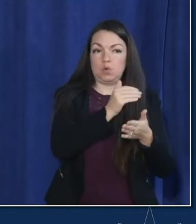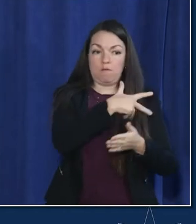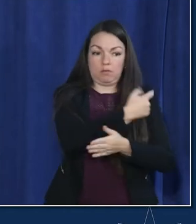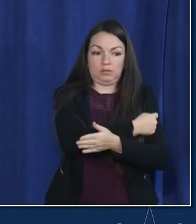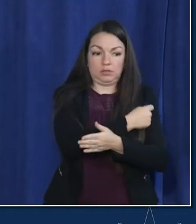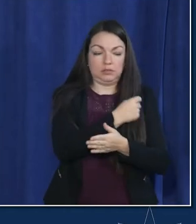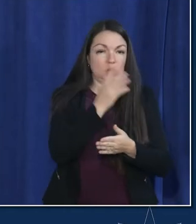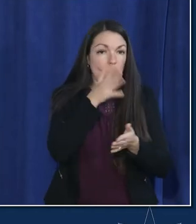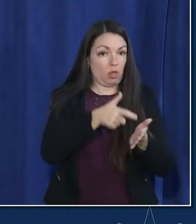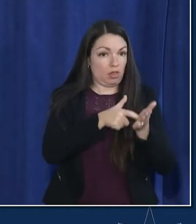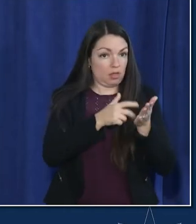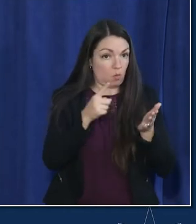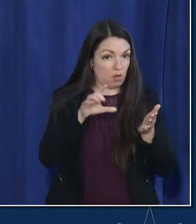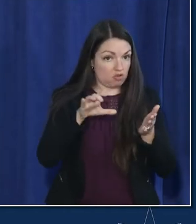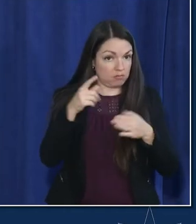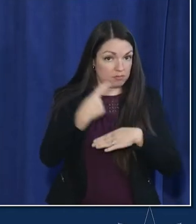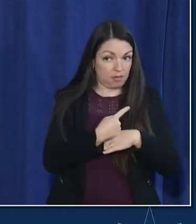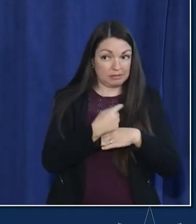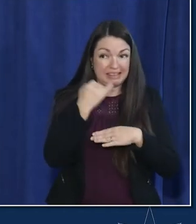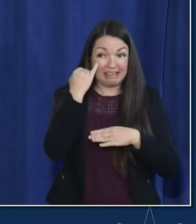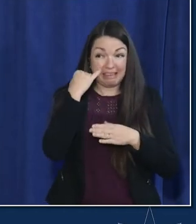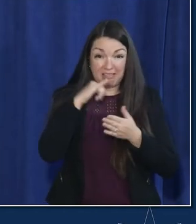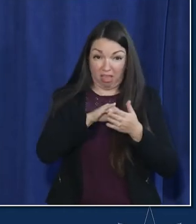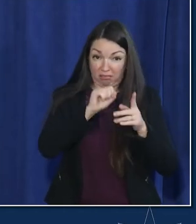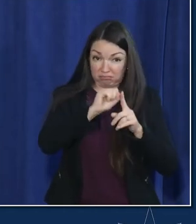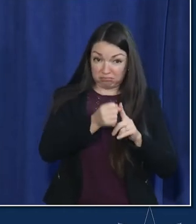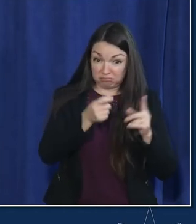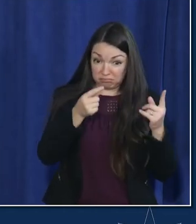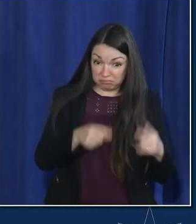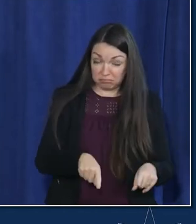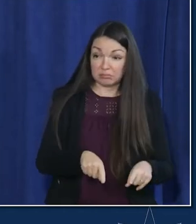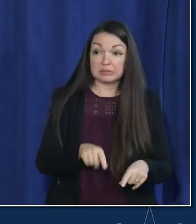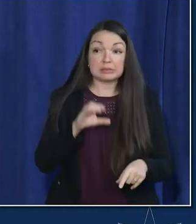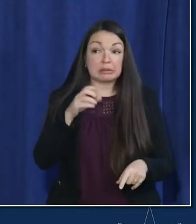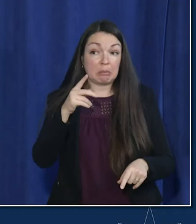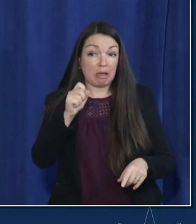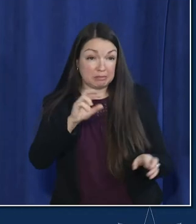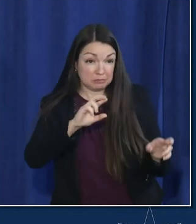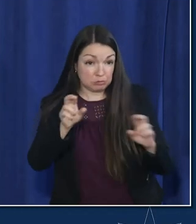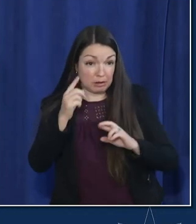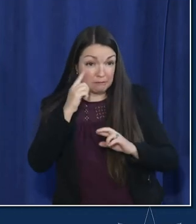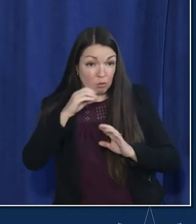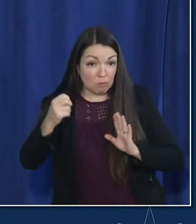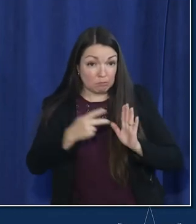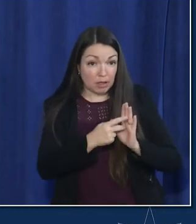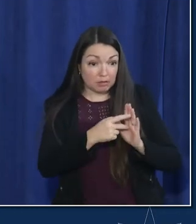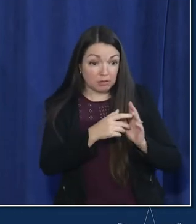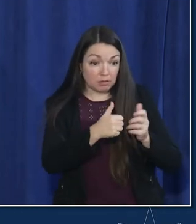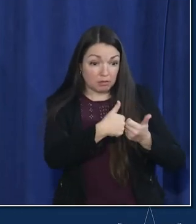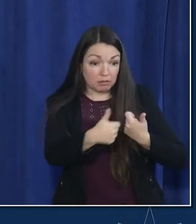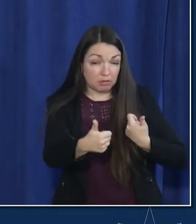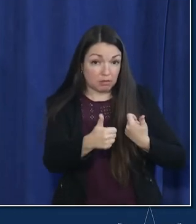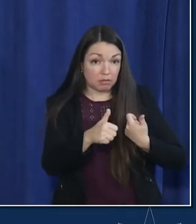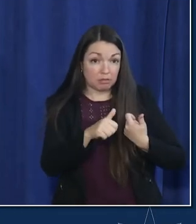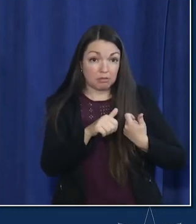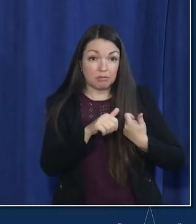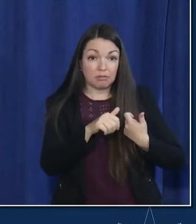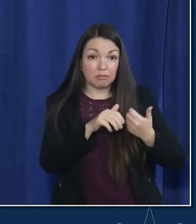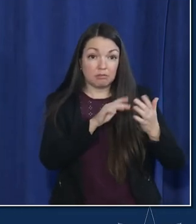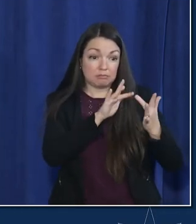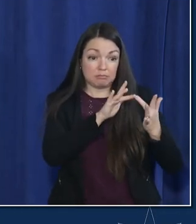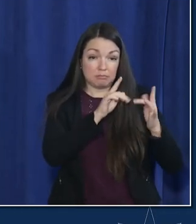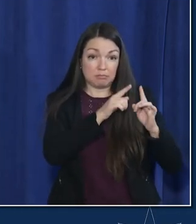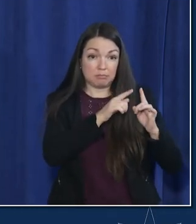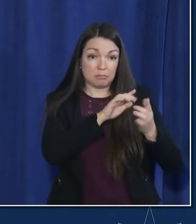if that's the case is cps ready for going back to virtual education okay so a couple pieces in there um